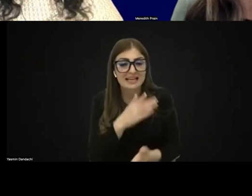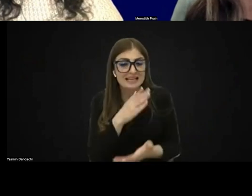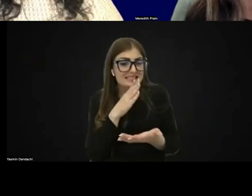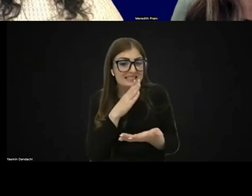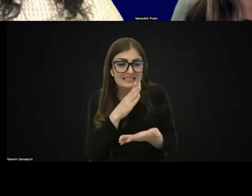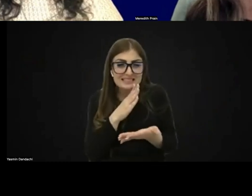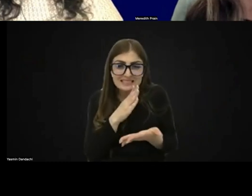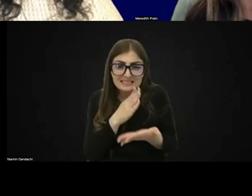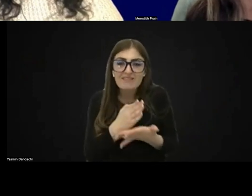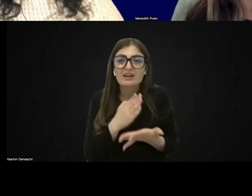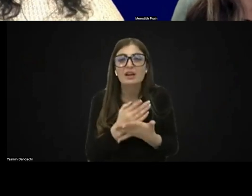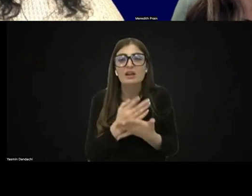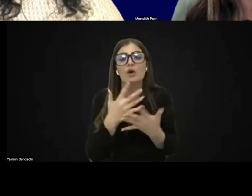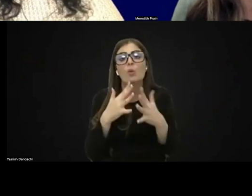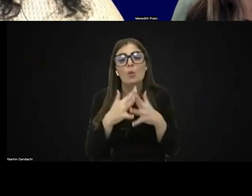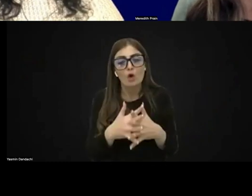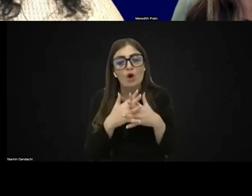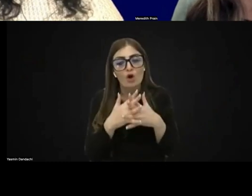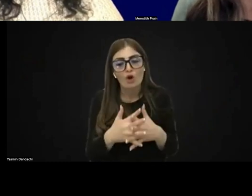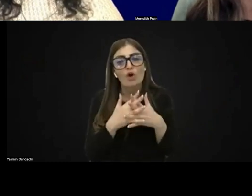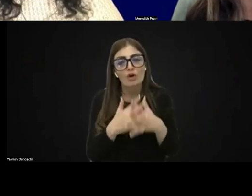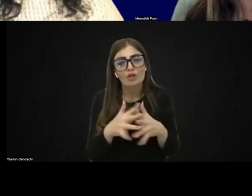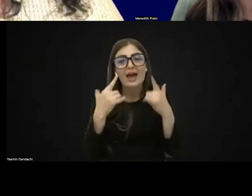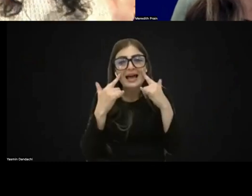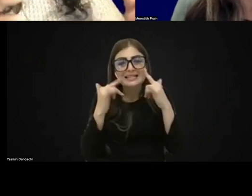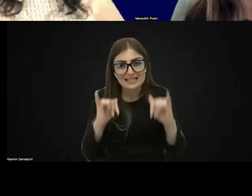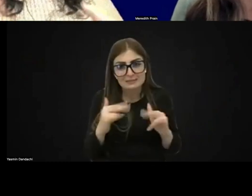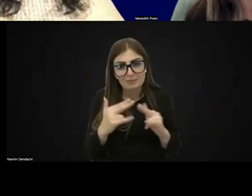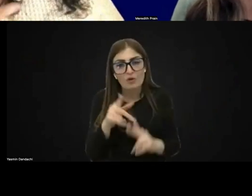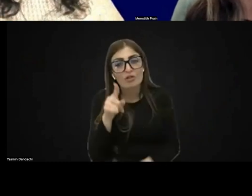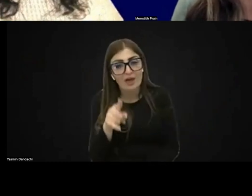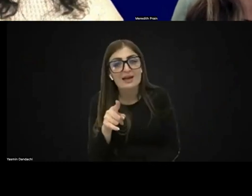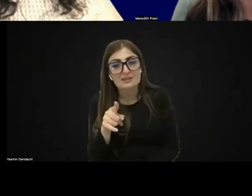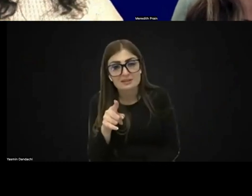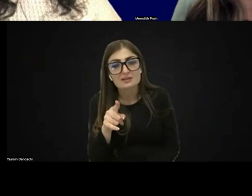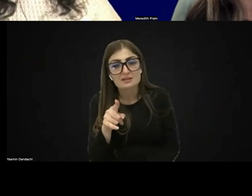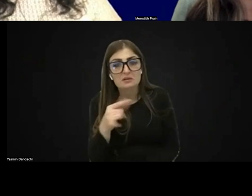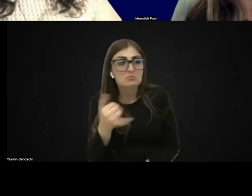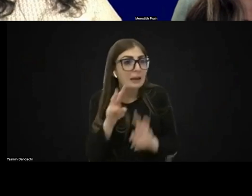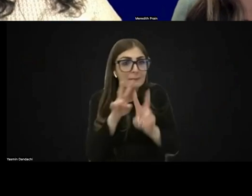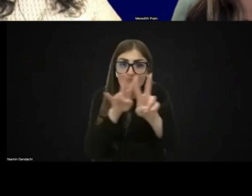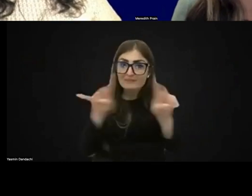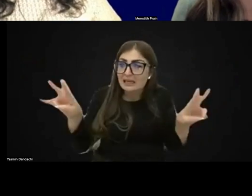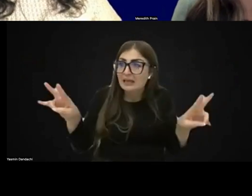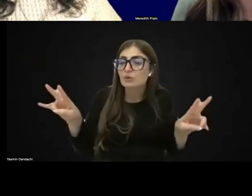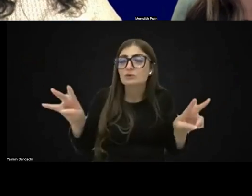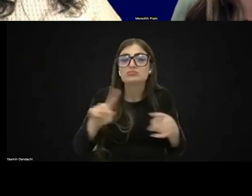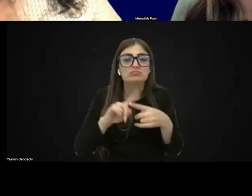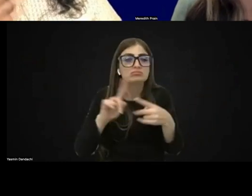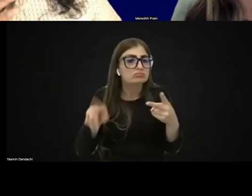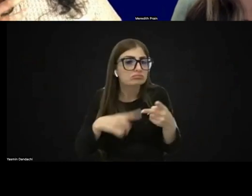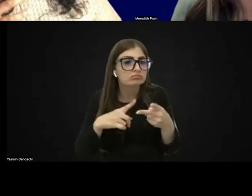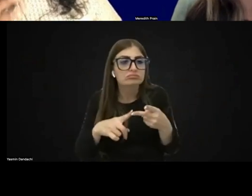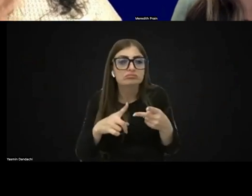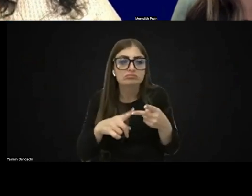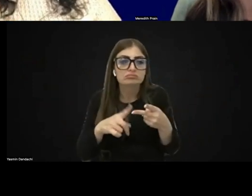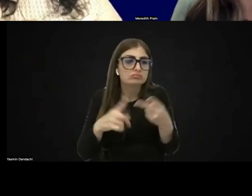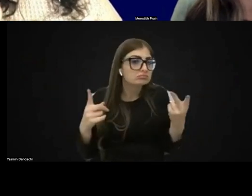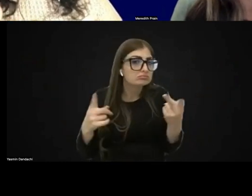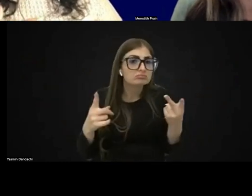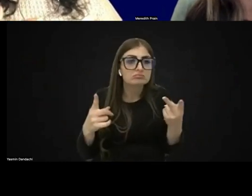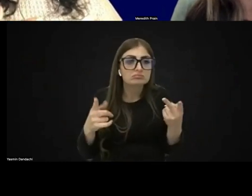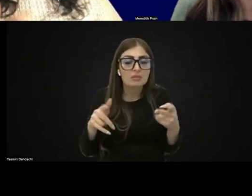assessment done for that and have a look. Because again, it might be a field thing. It might be a